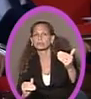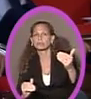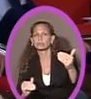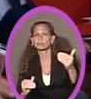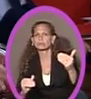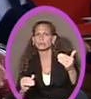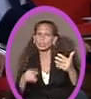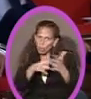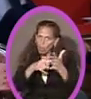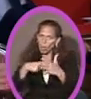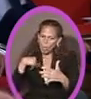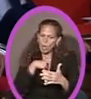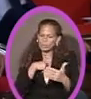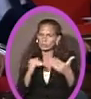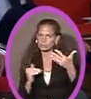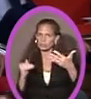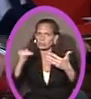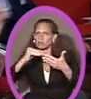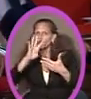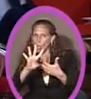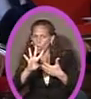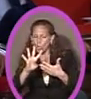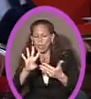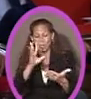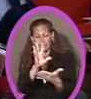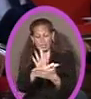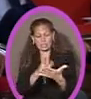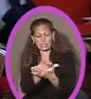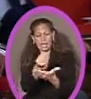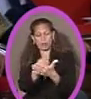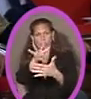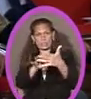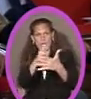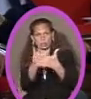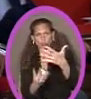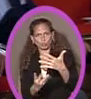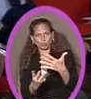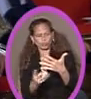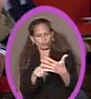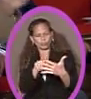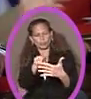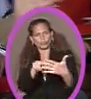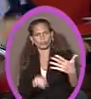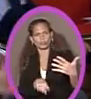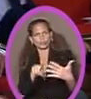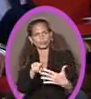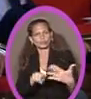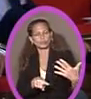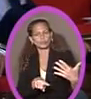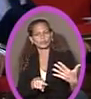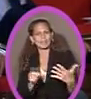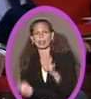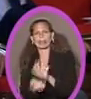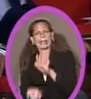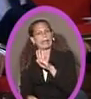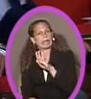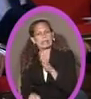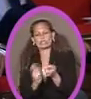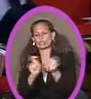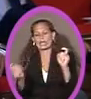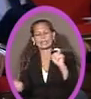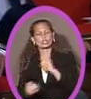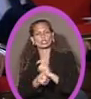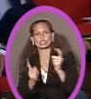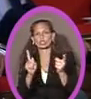us. This salary schedule that's in this, what we believe is an illegal change